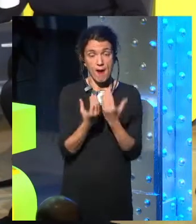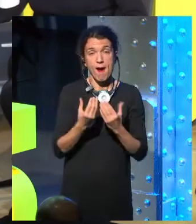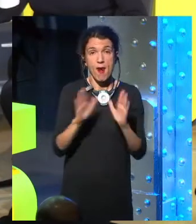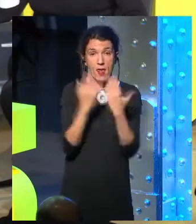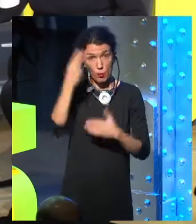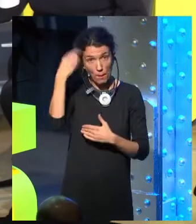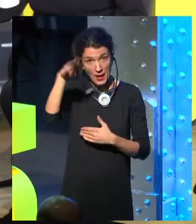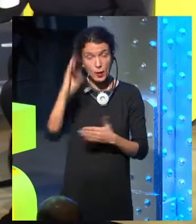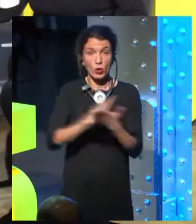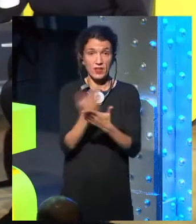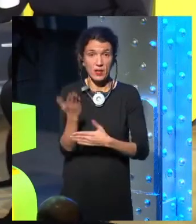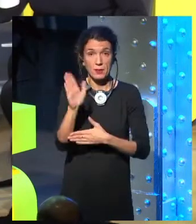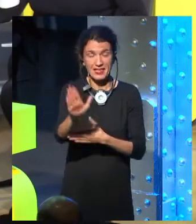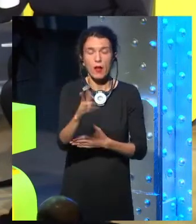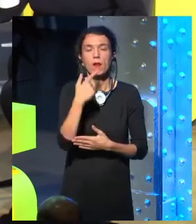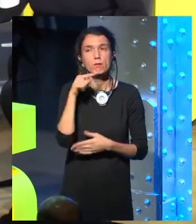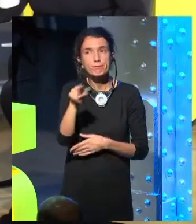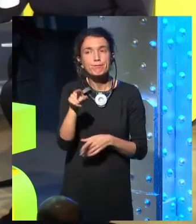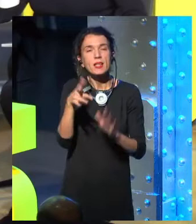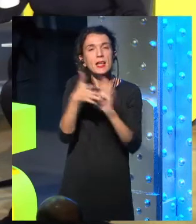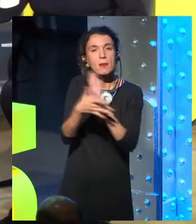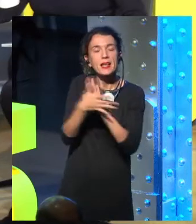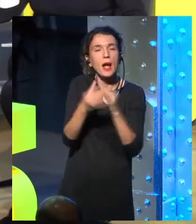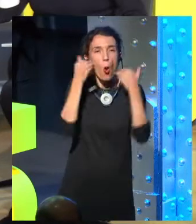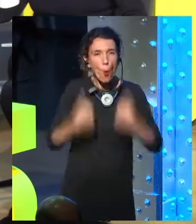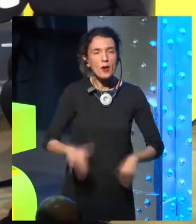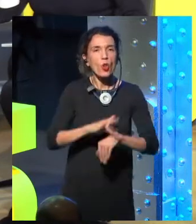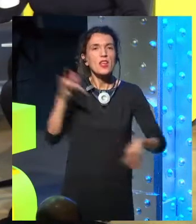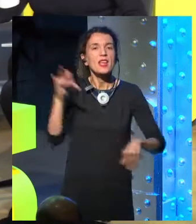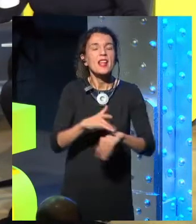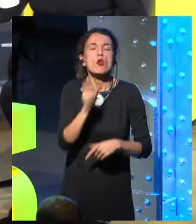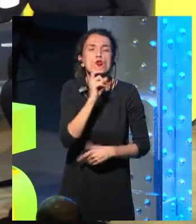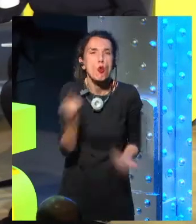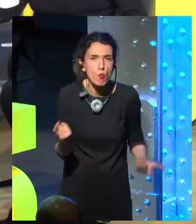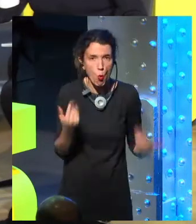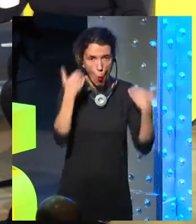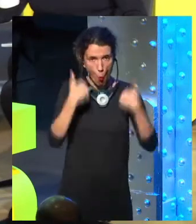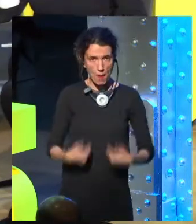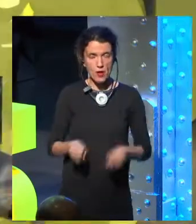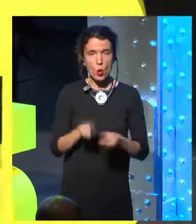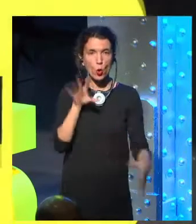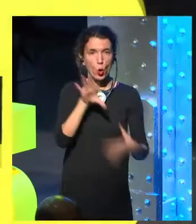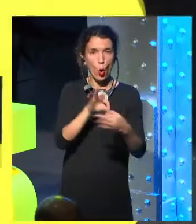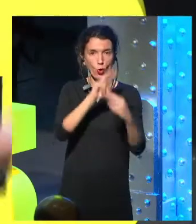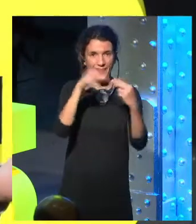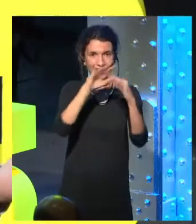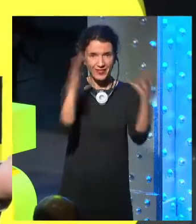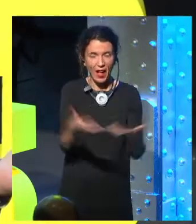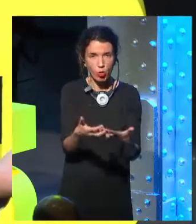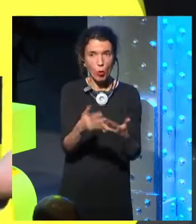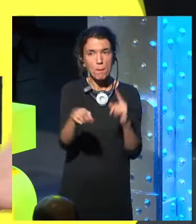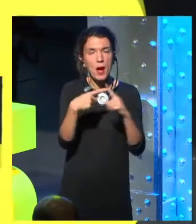Mexico in some days' time. And he speaks about how this human, digital human being is defined, this human being that is